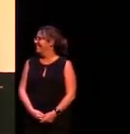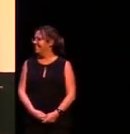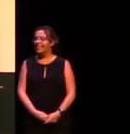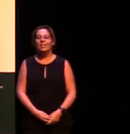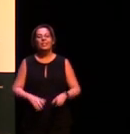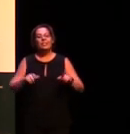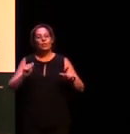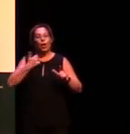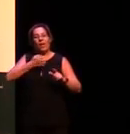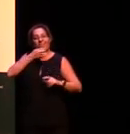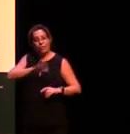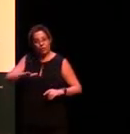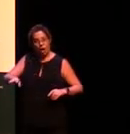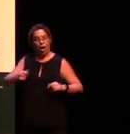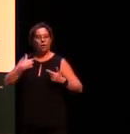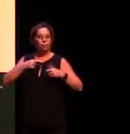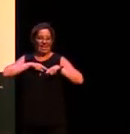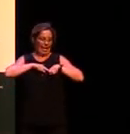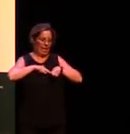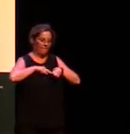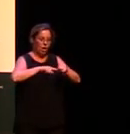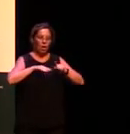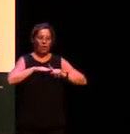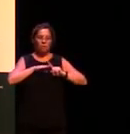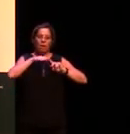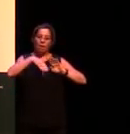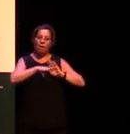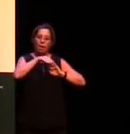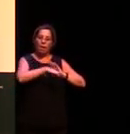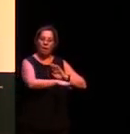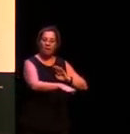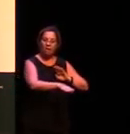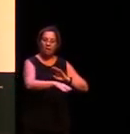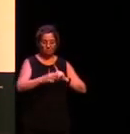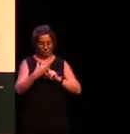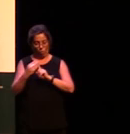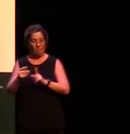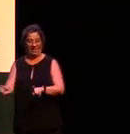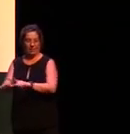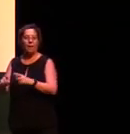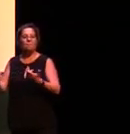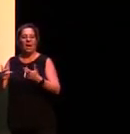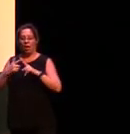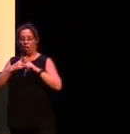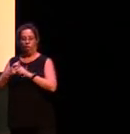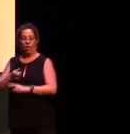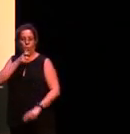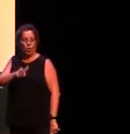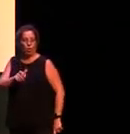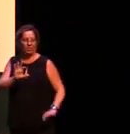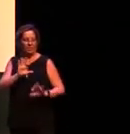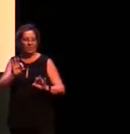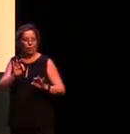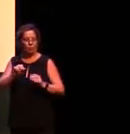so that's basically my level of murimpata right I I speak murimpata like a two year old okay so big verbs are